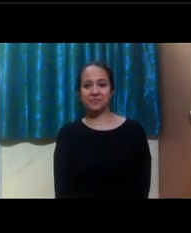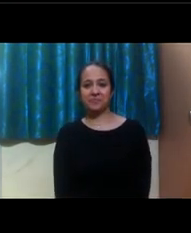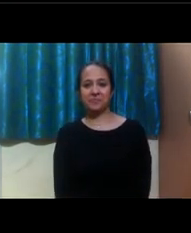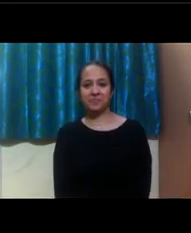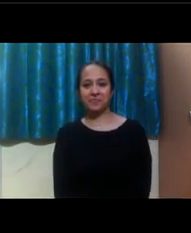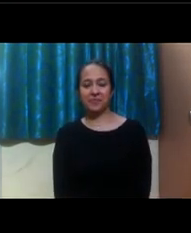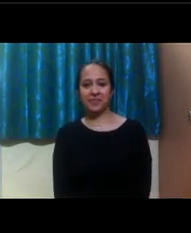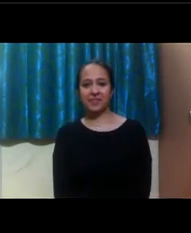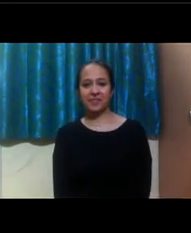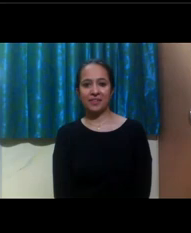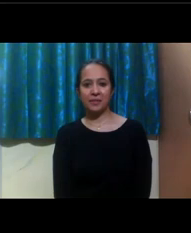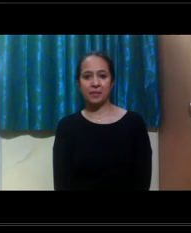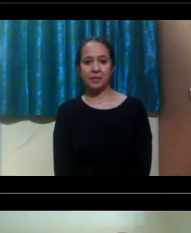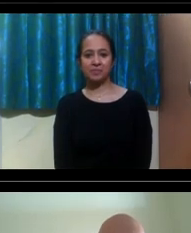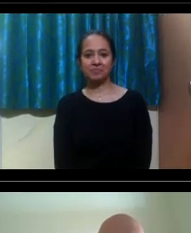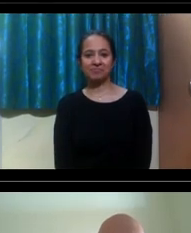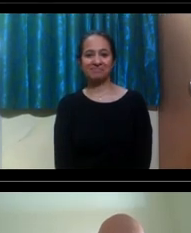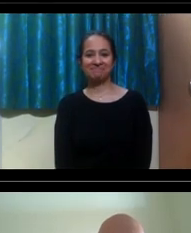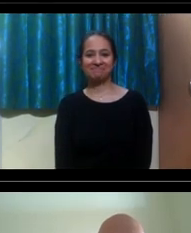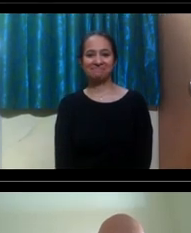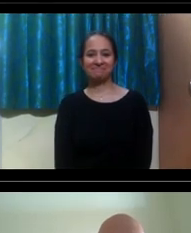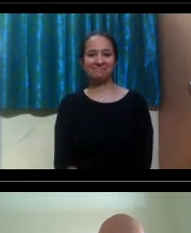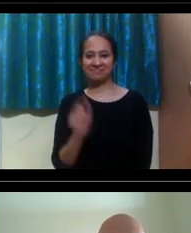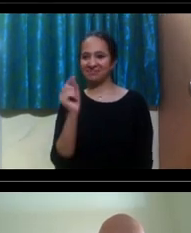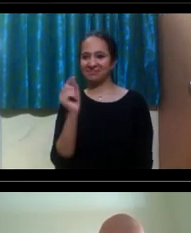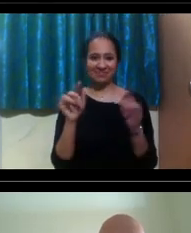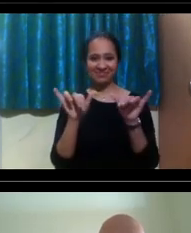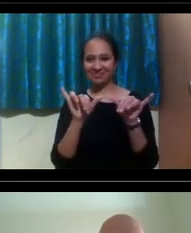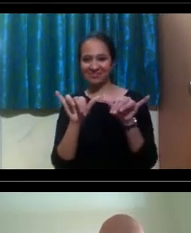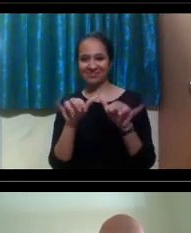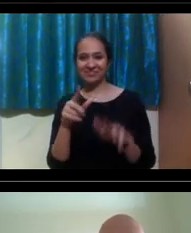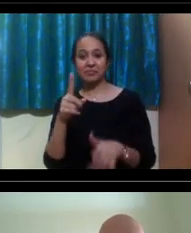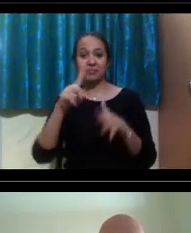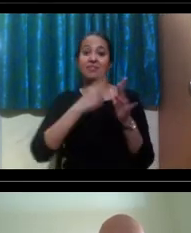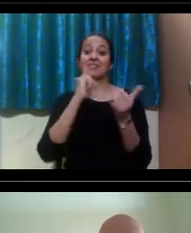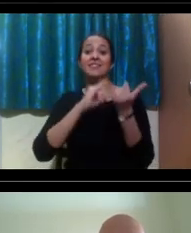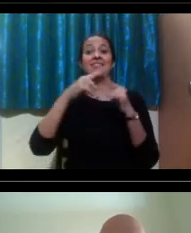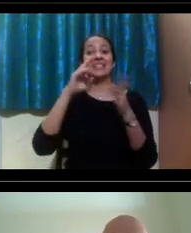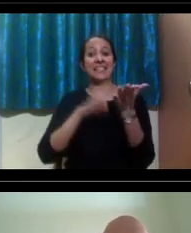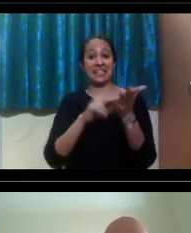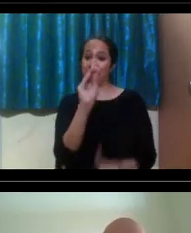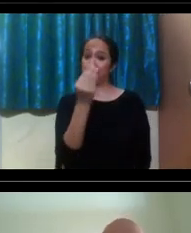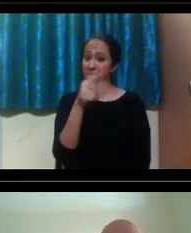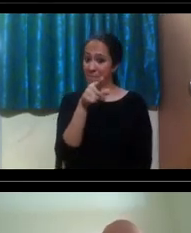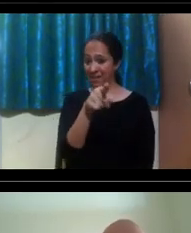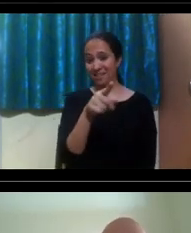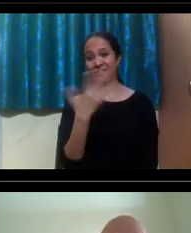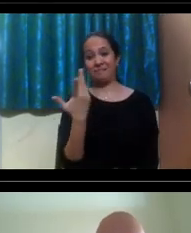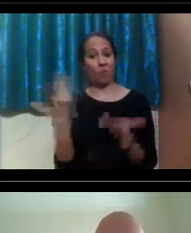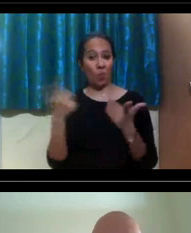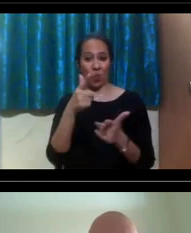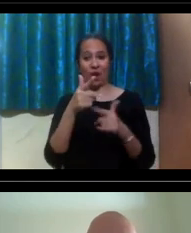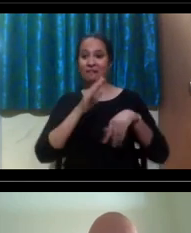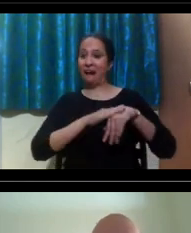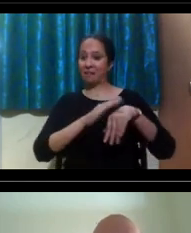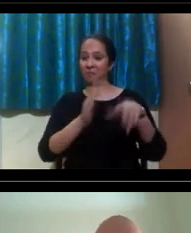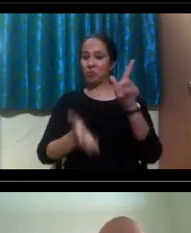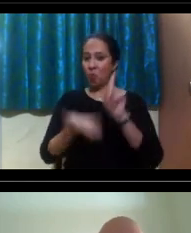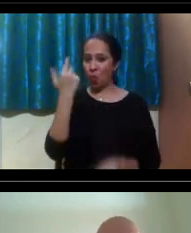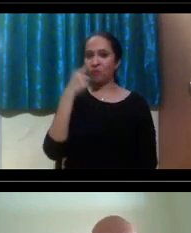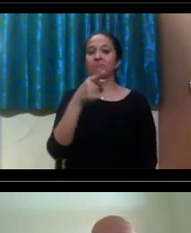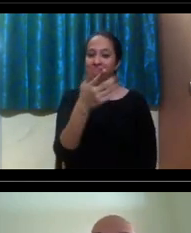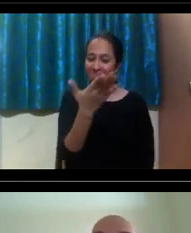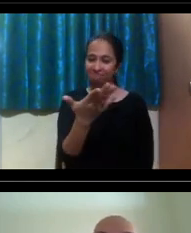I'm just from, um, Justin, I think would be great since he works on coordinating those accommodations. Sure. Justin, please go ahead.